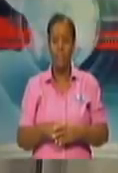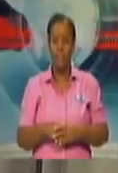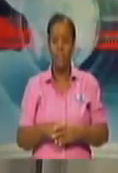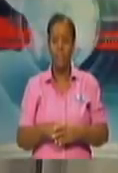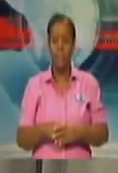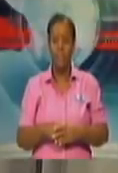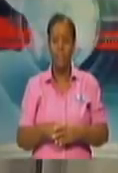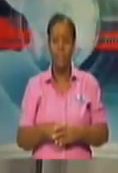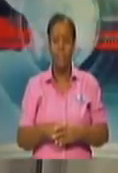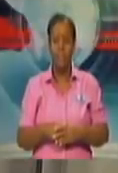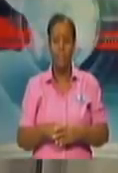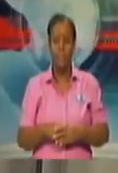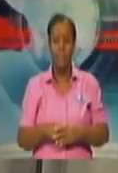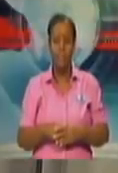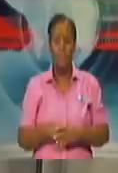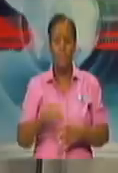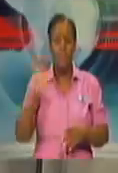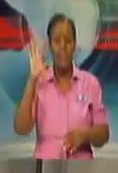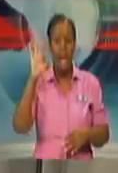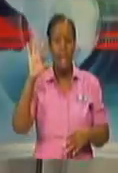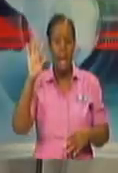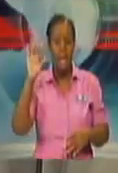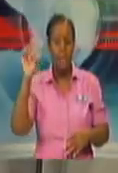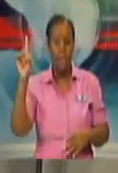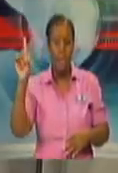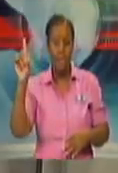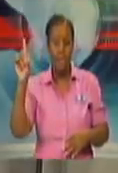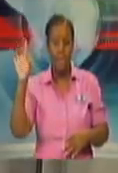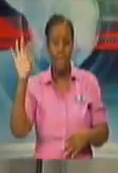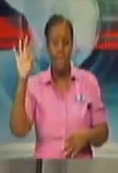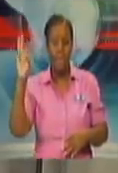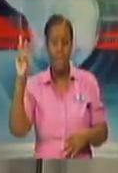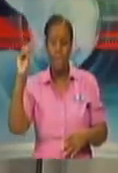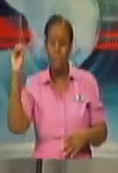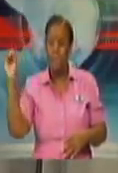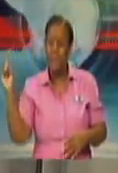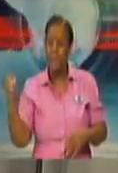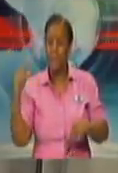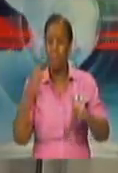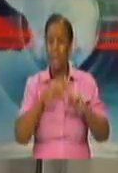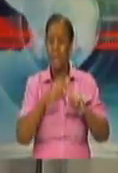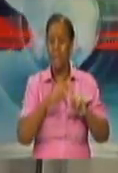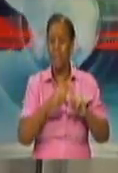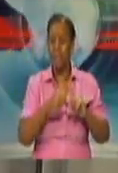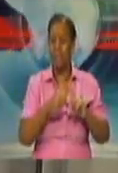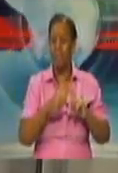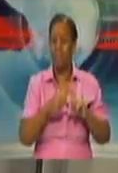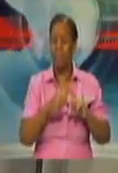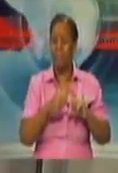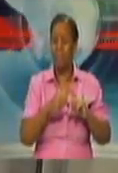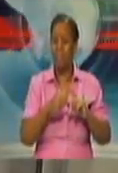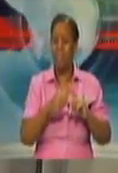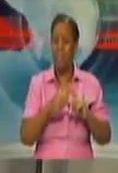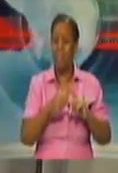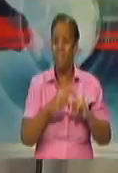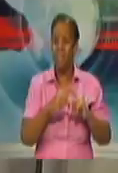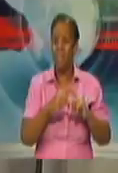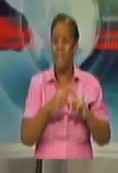.96% accurate. It is because that we have stuck to protocols